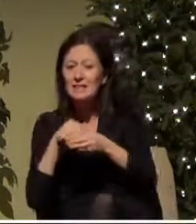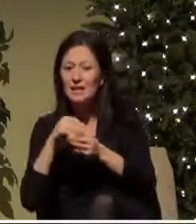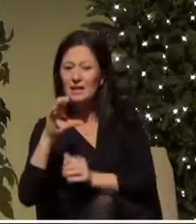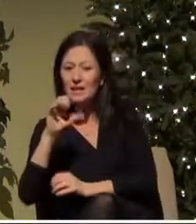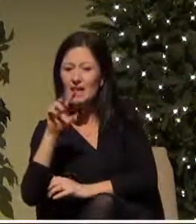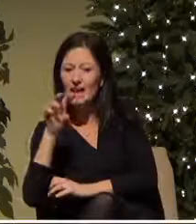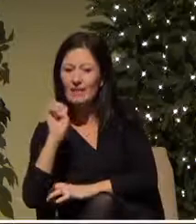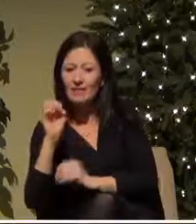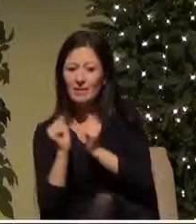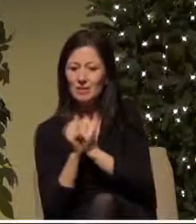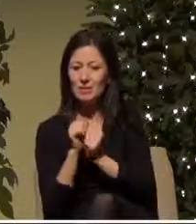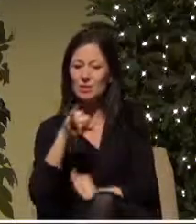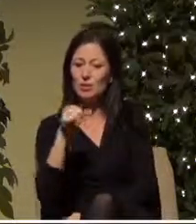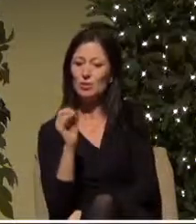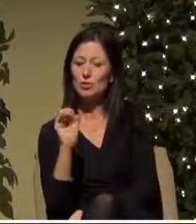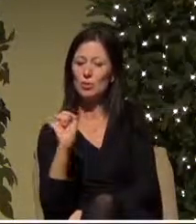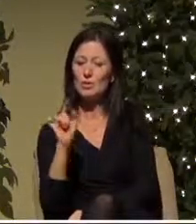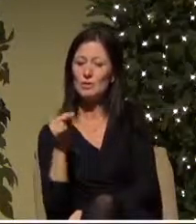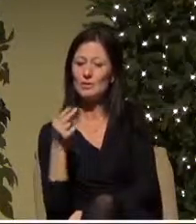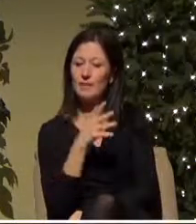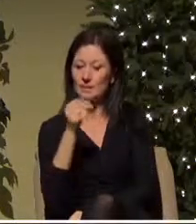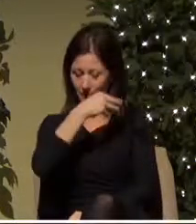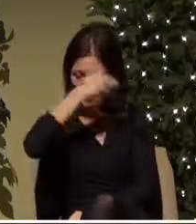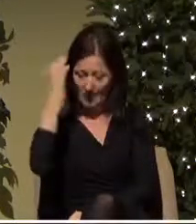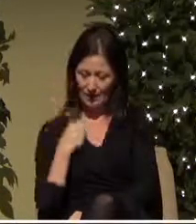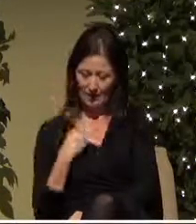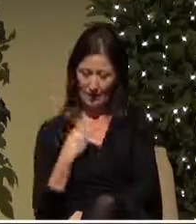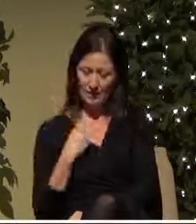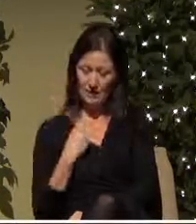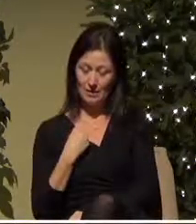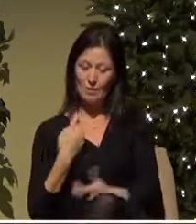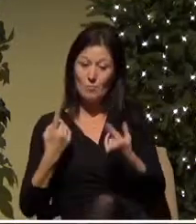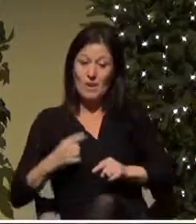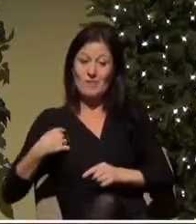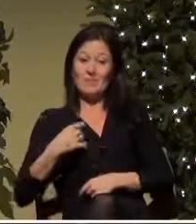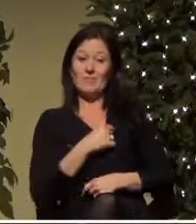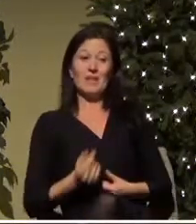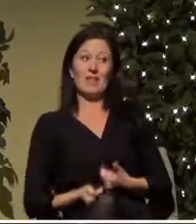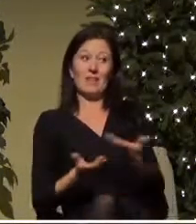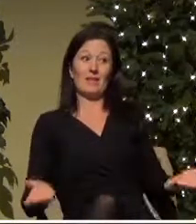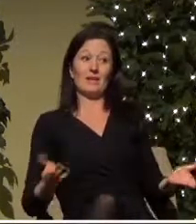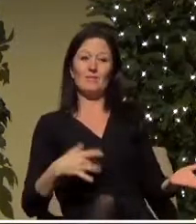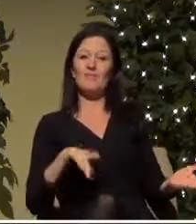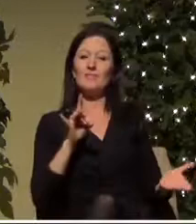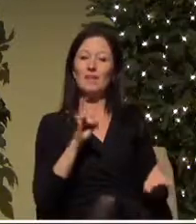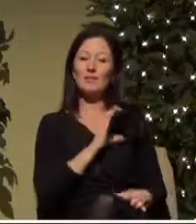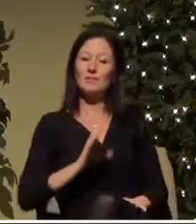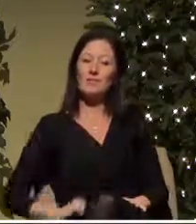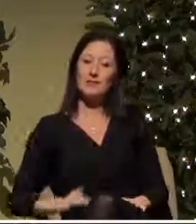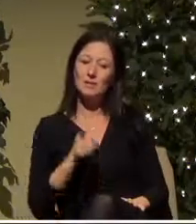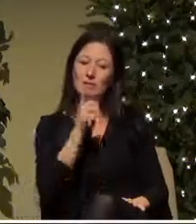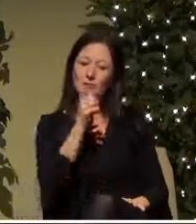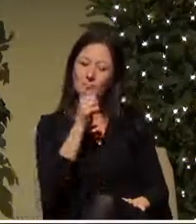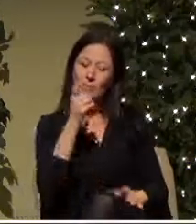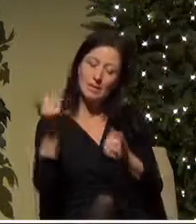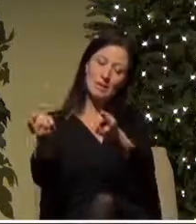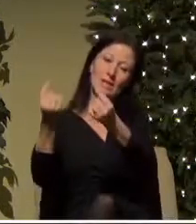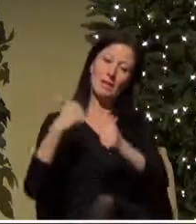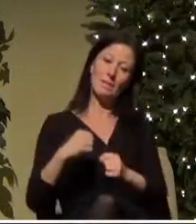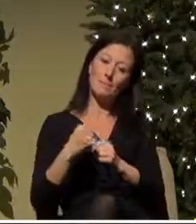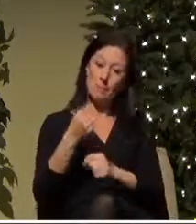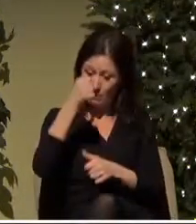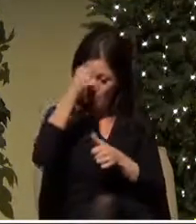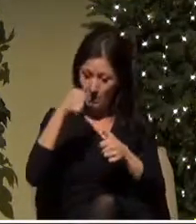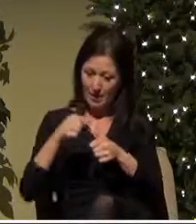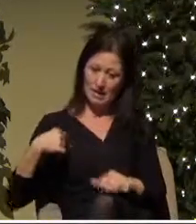and as we are there may we find the Christ who came to remind us that